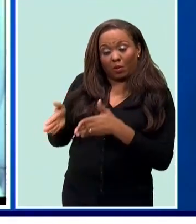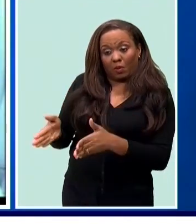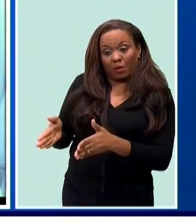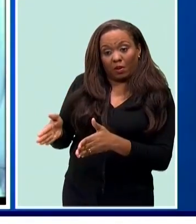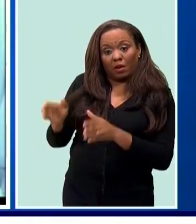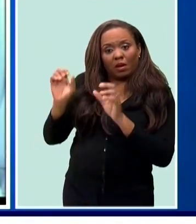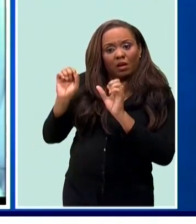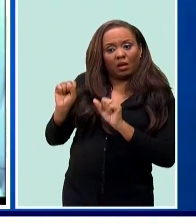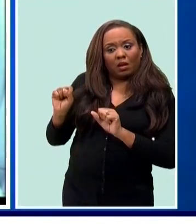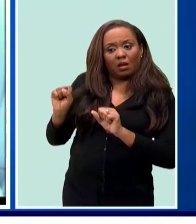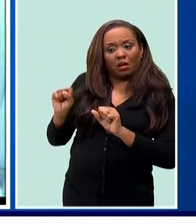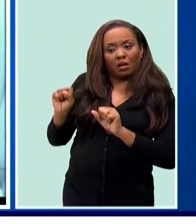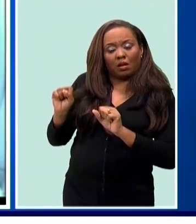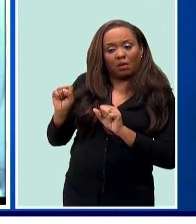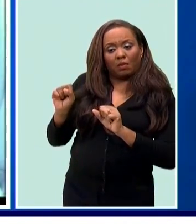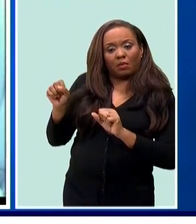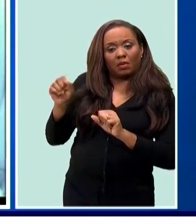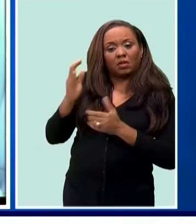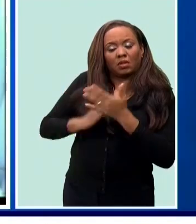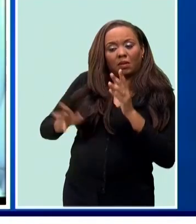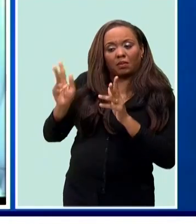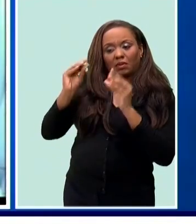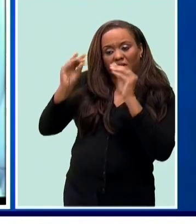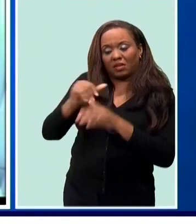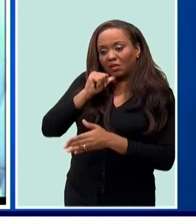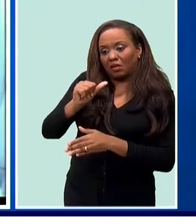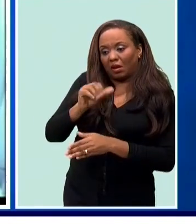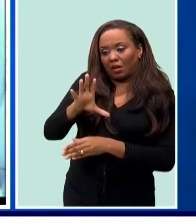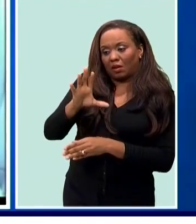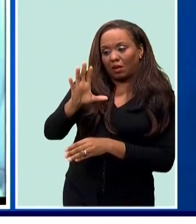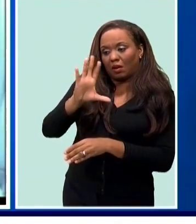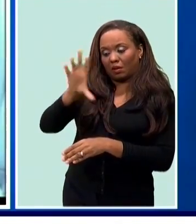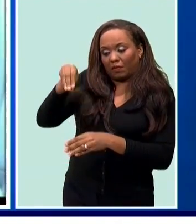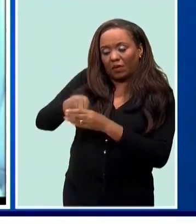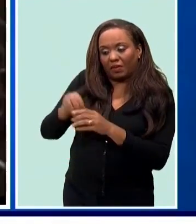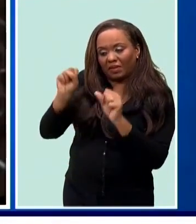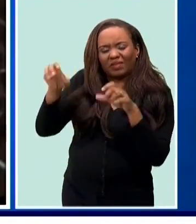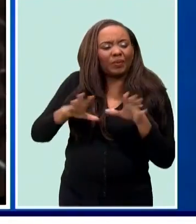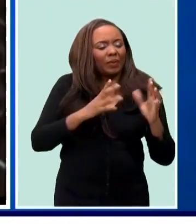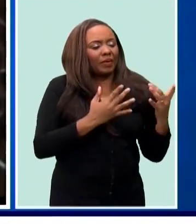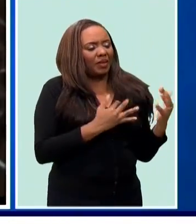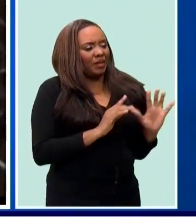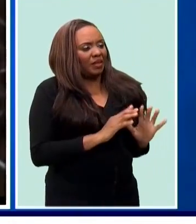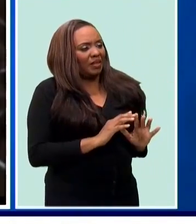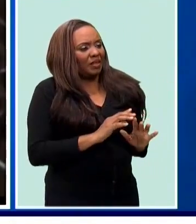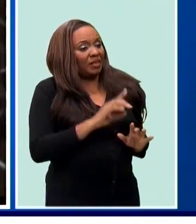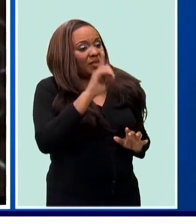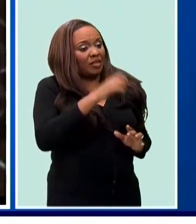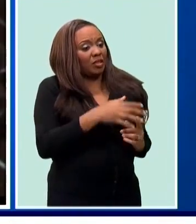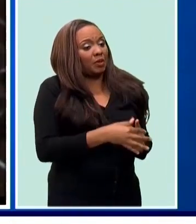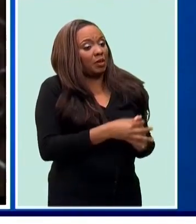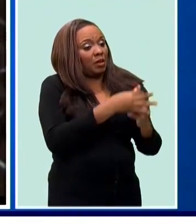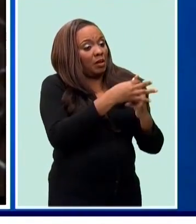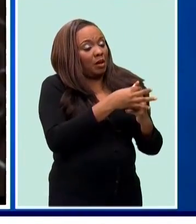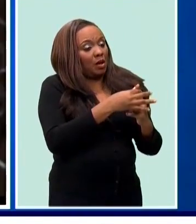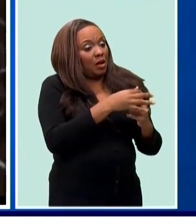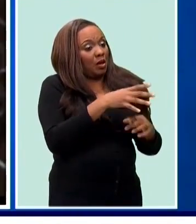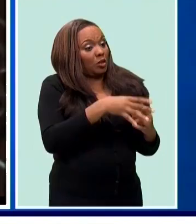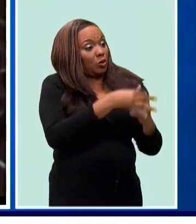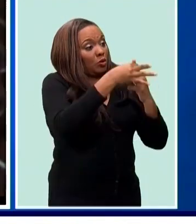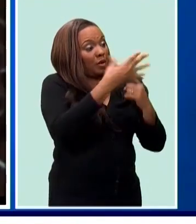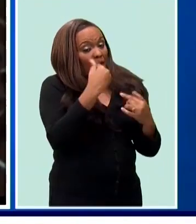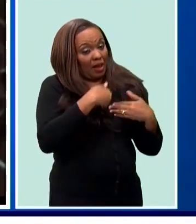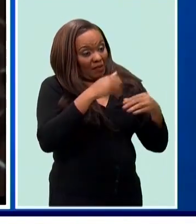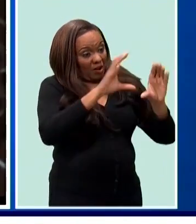persons out of our system... So the first thing is that you believe they should be appointed on contract? I